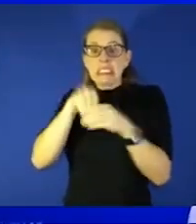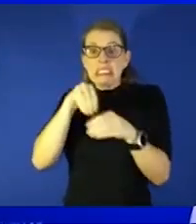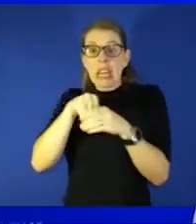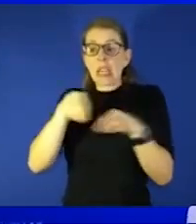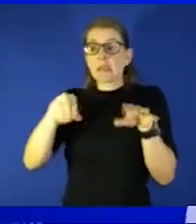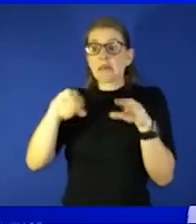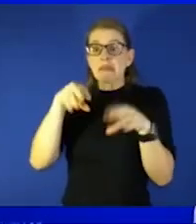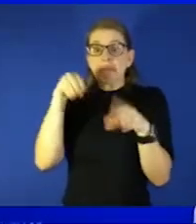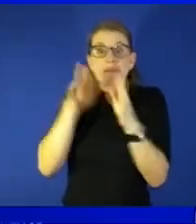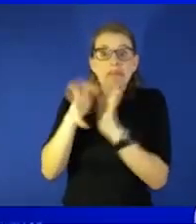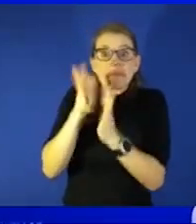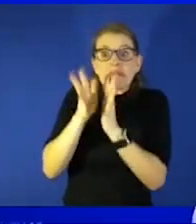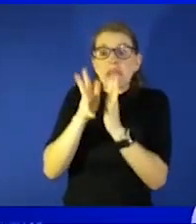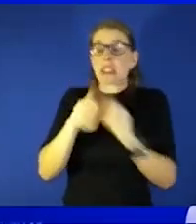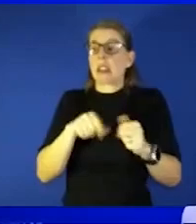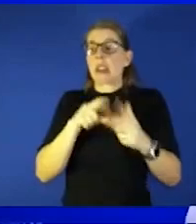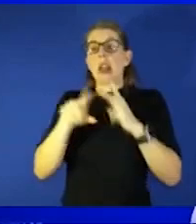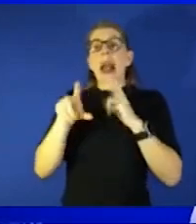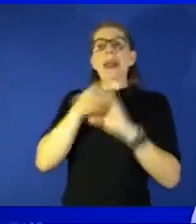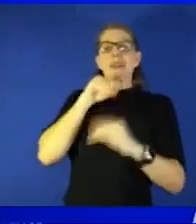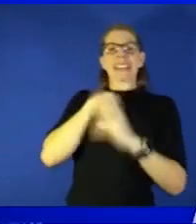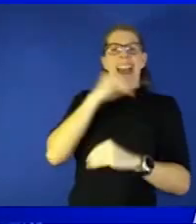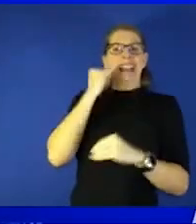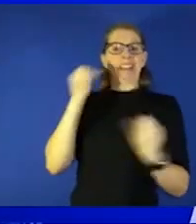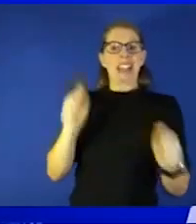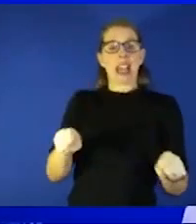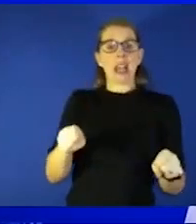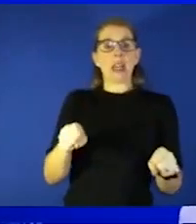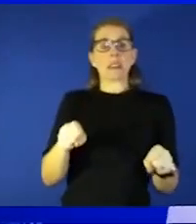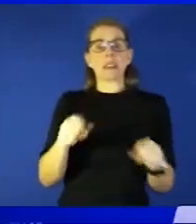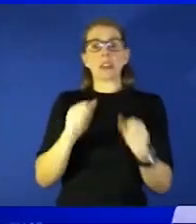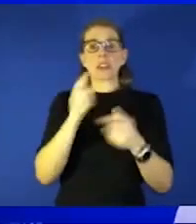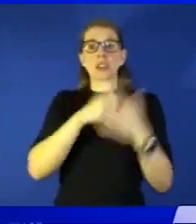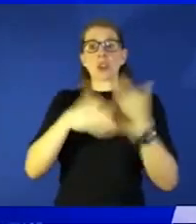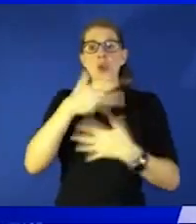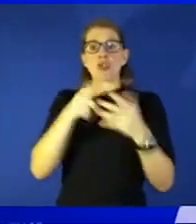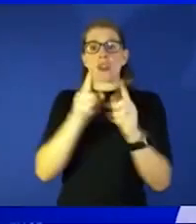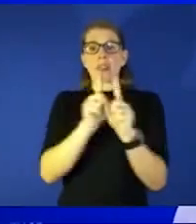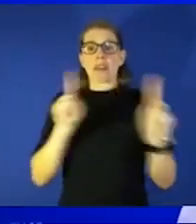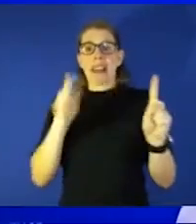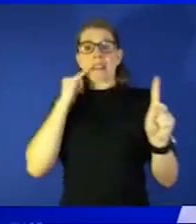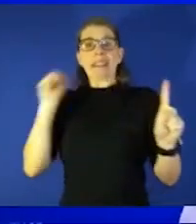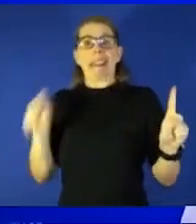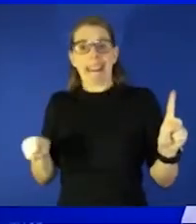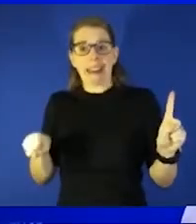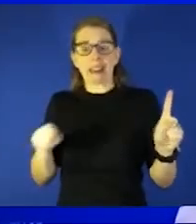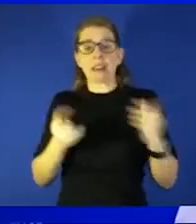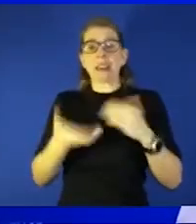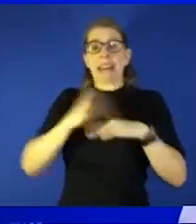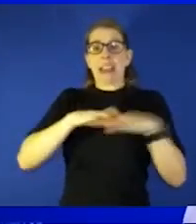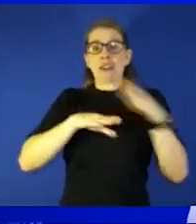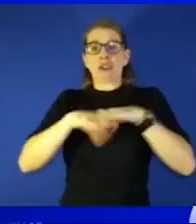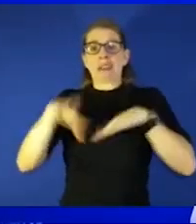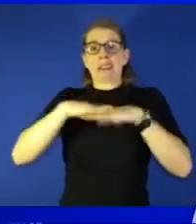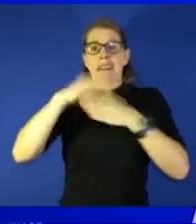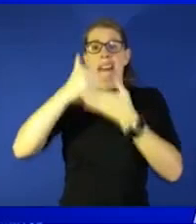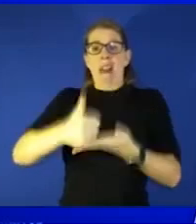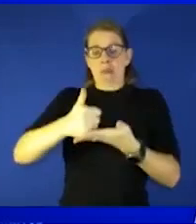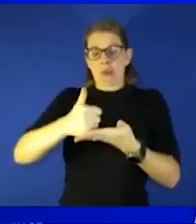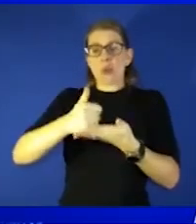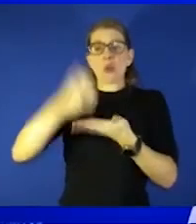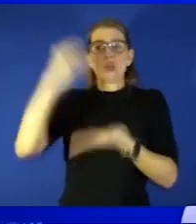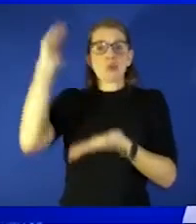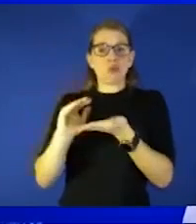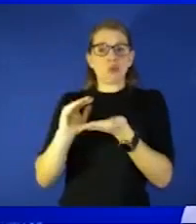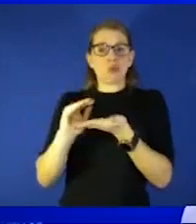distancing if you can all of those things are layers to help provide more mitigation and reduction and number one you getting the